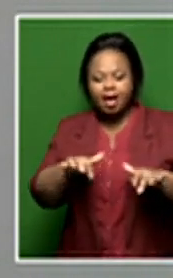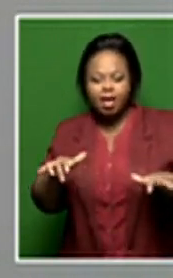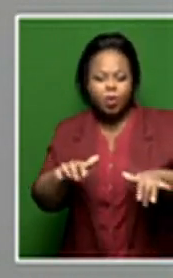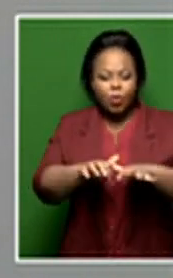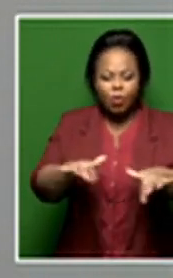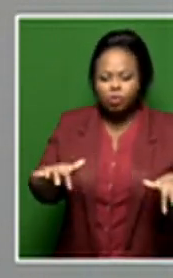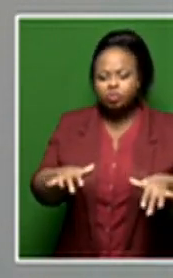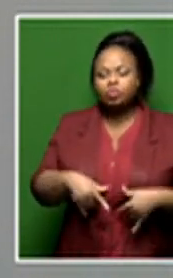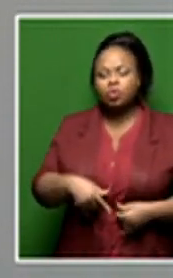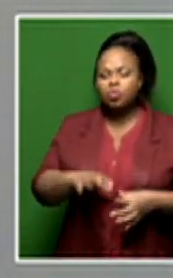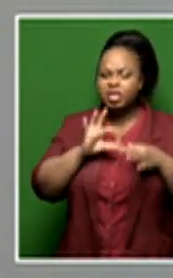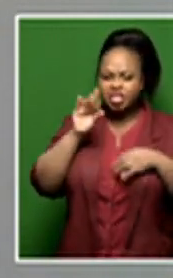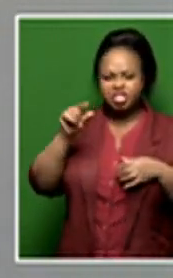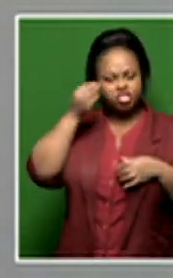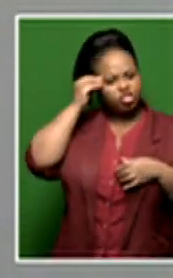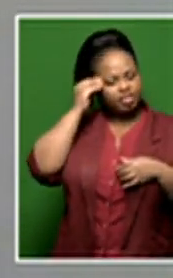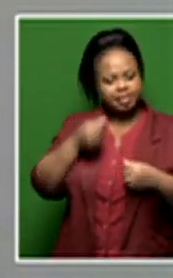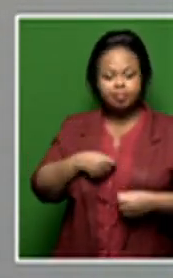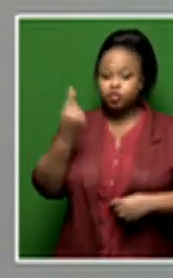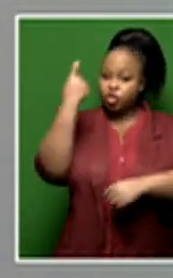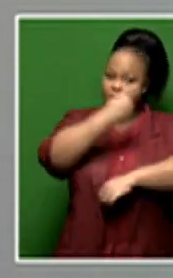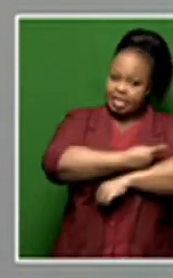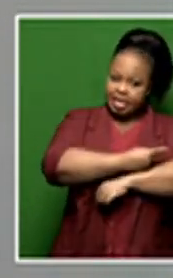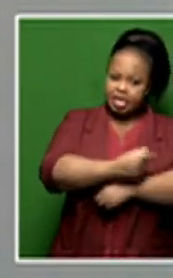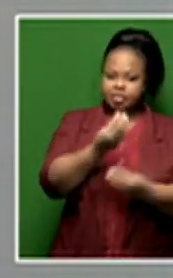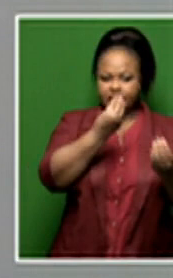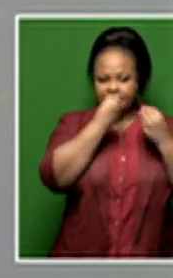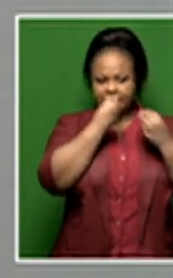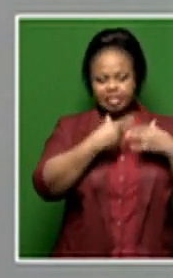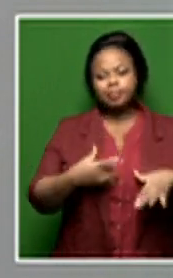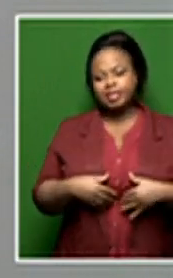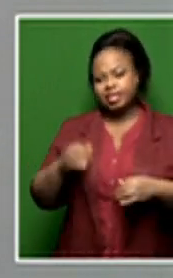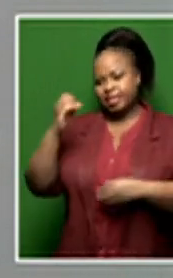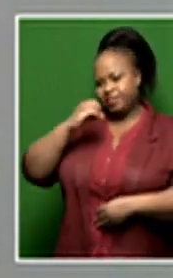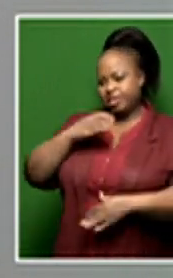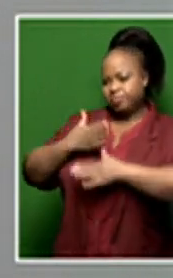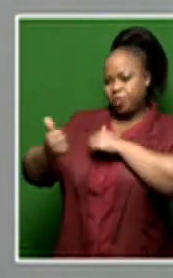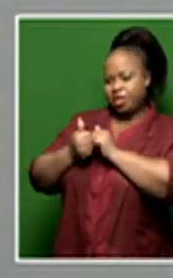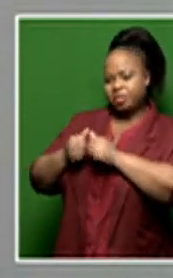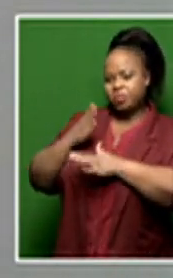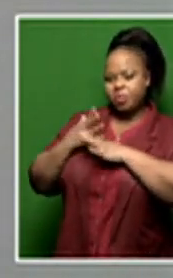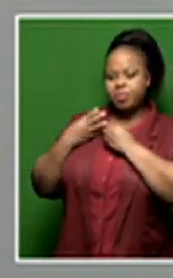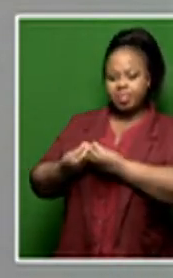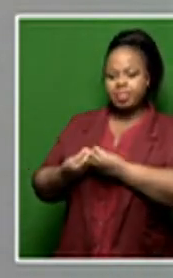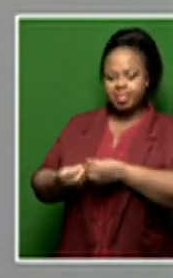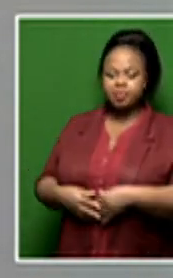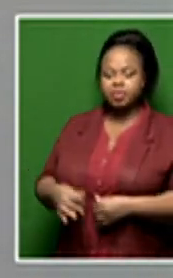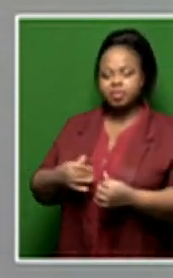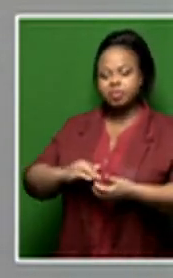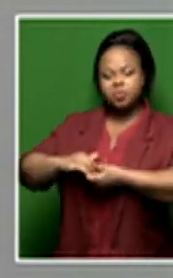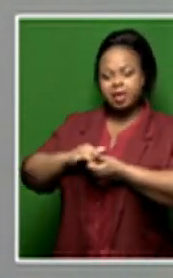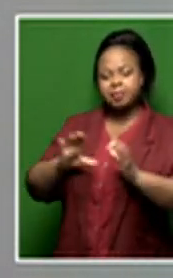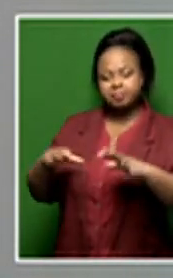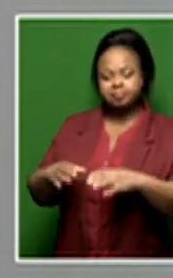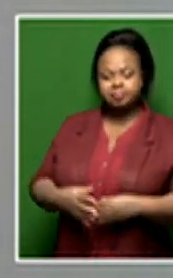a very interesting relationship. During the day, he was my lecturer. In the evenings, we were colleagues, you know, where we worked together with his choir. Yeah.